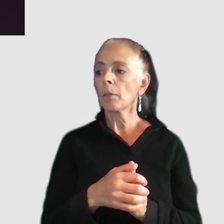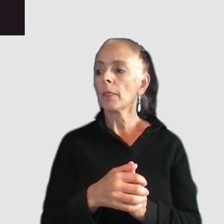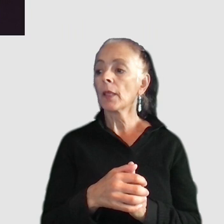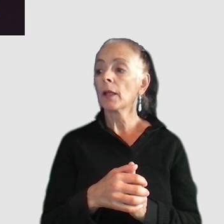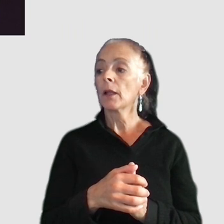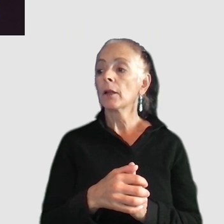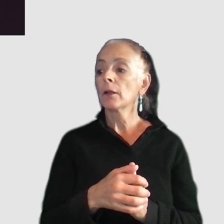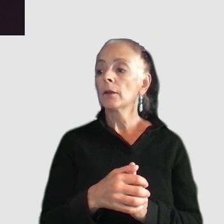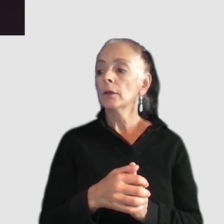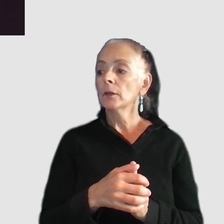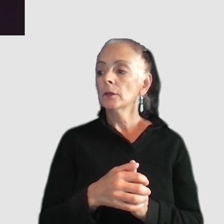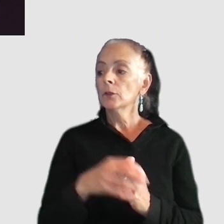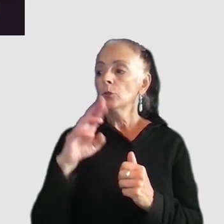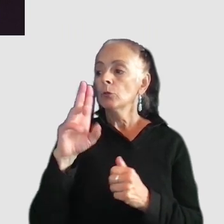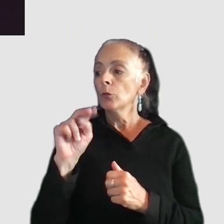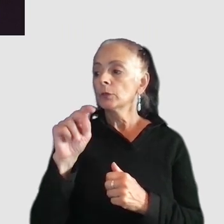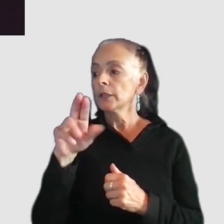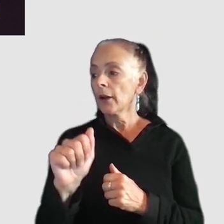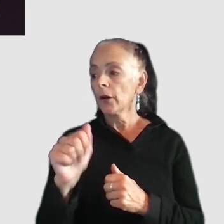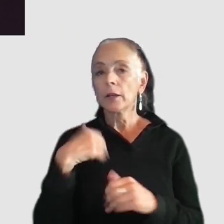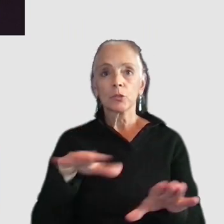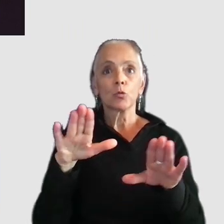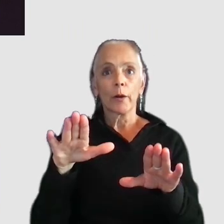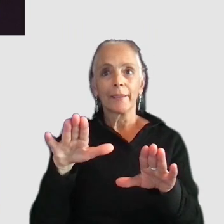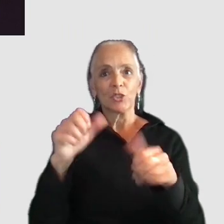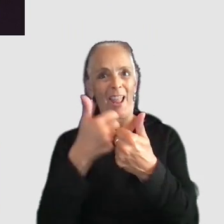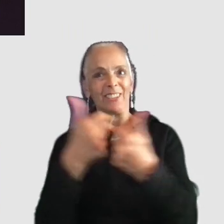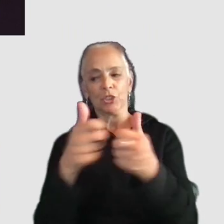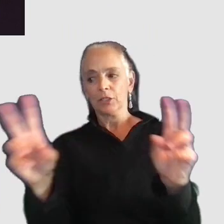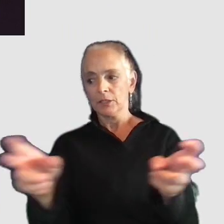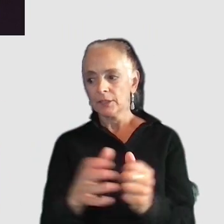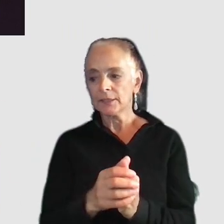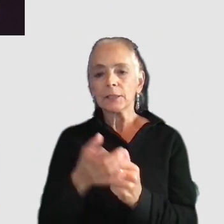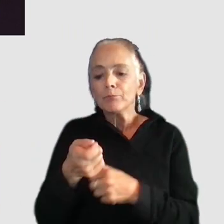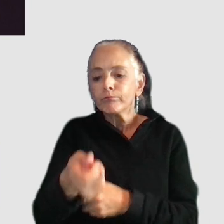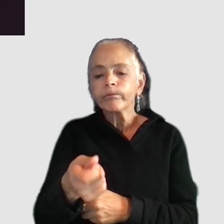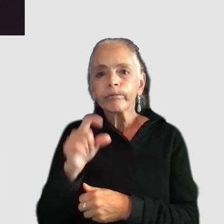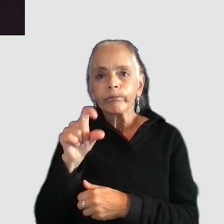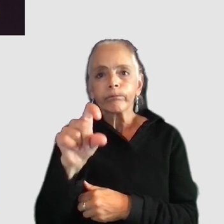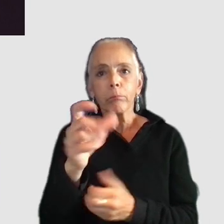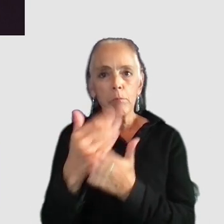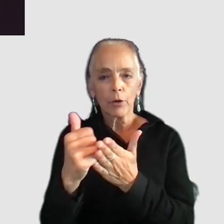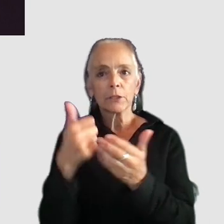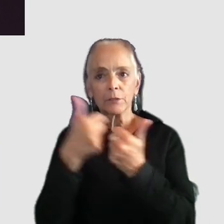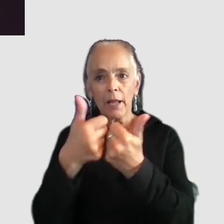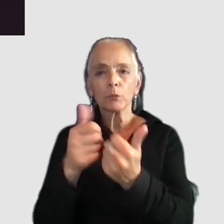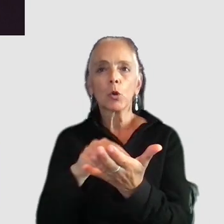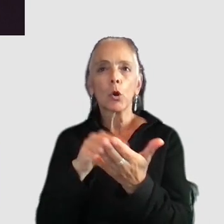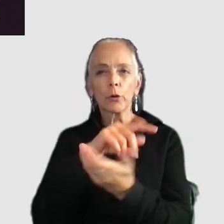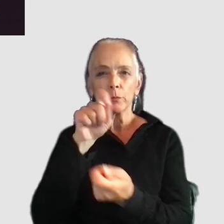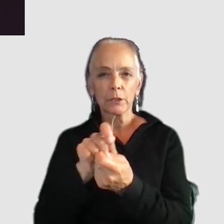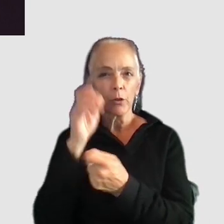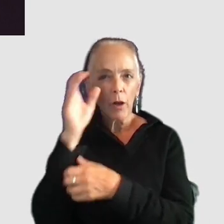runeterra has some really great training scenarios called challenges so these are the bite-sized chunks or sections of games where you learn a particular